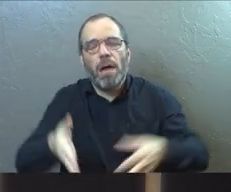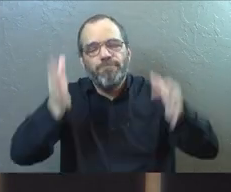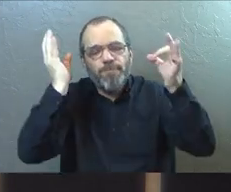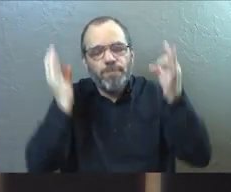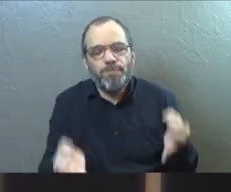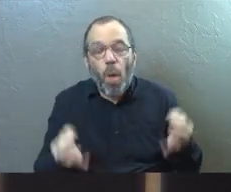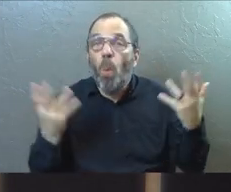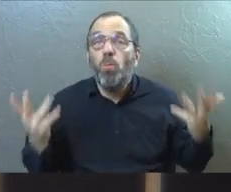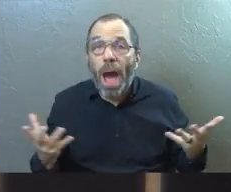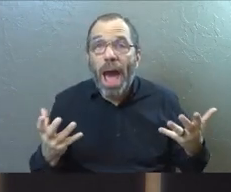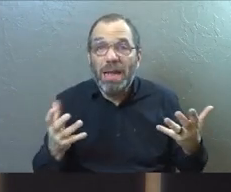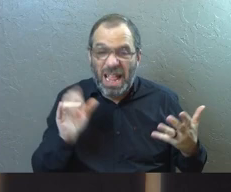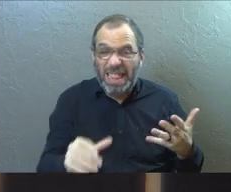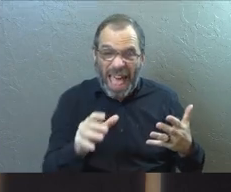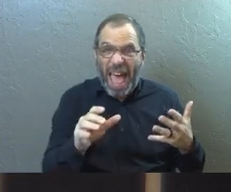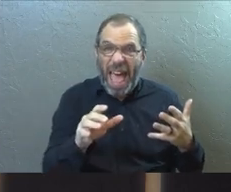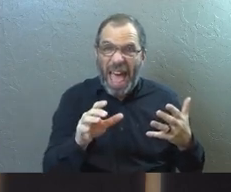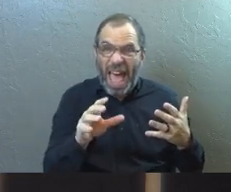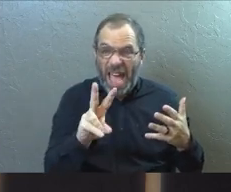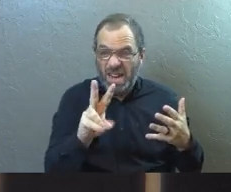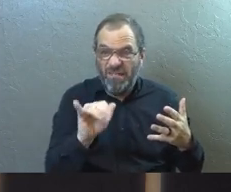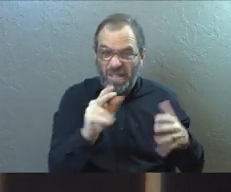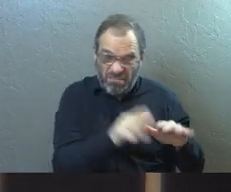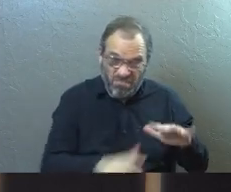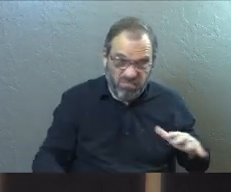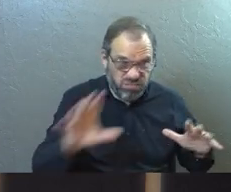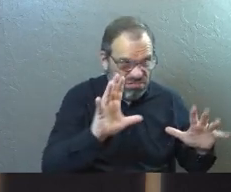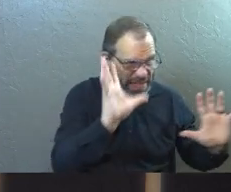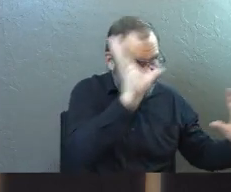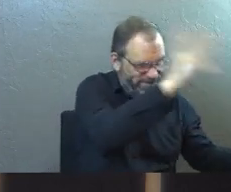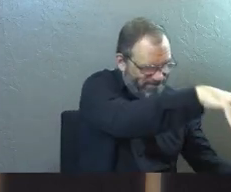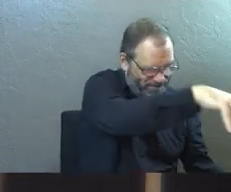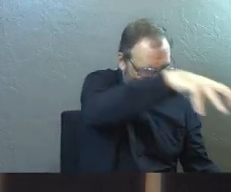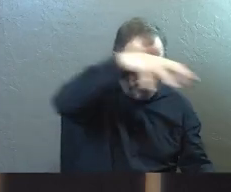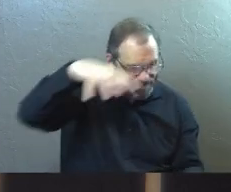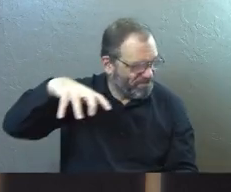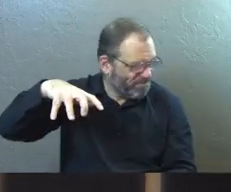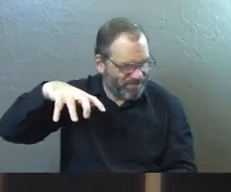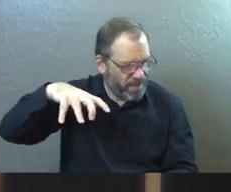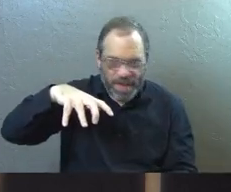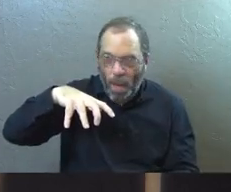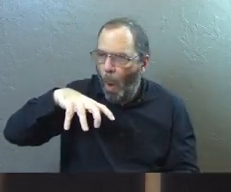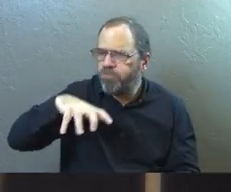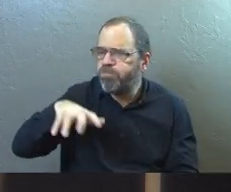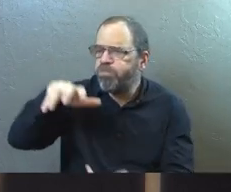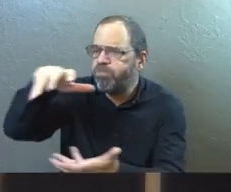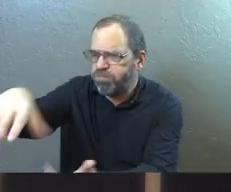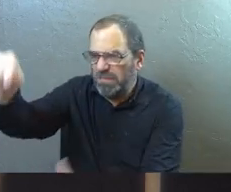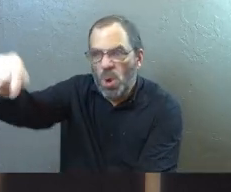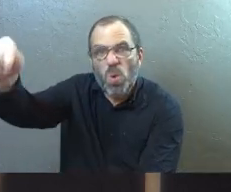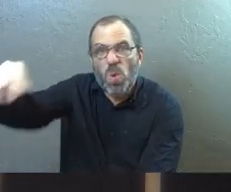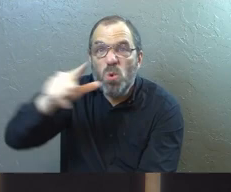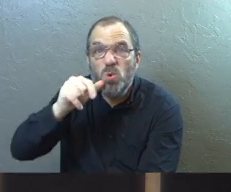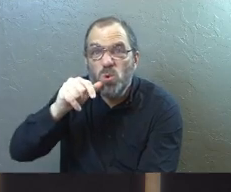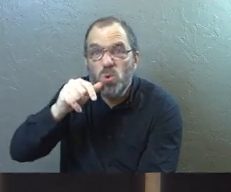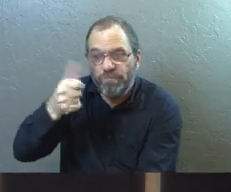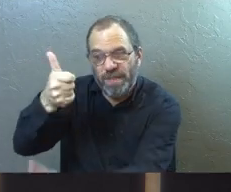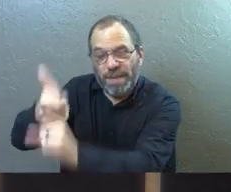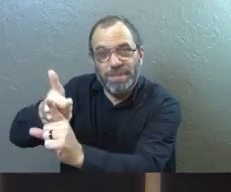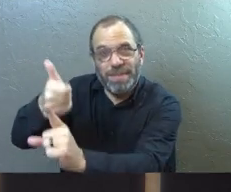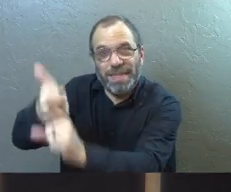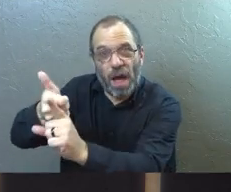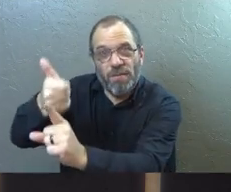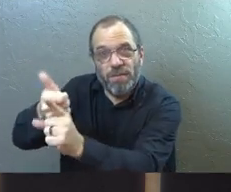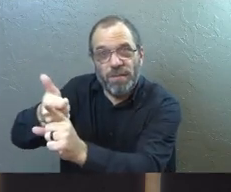decision to take the vineyard away from this group of people. And he's going to give it to someone else. And that someone else is himself.